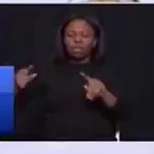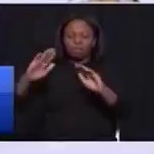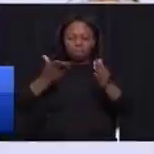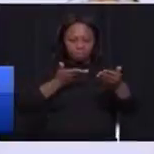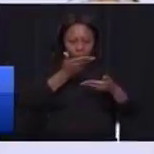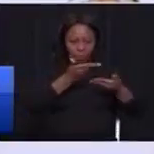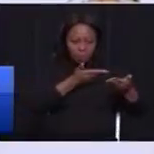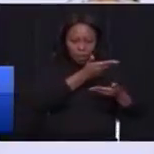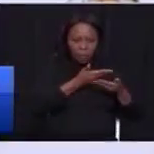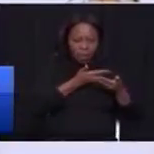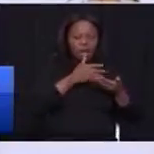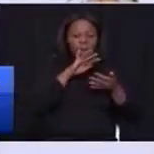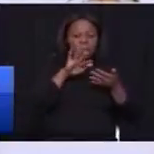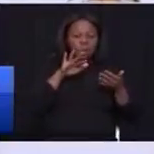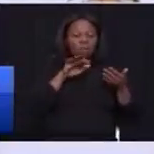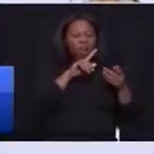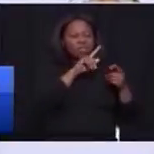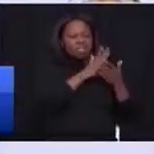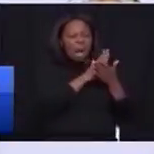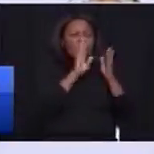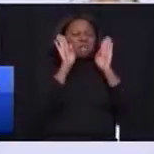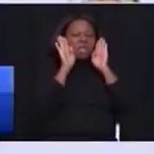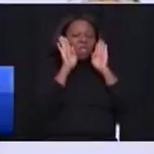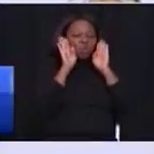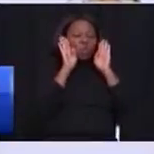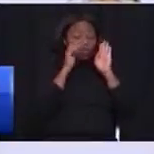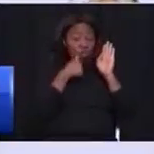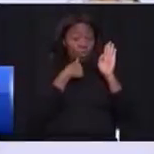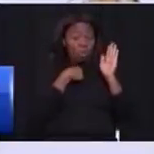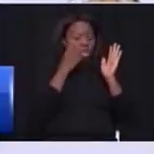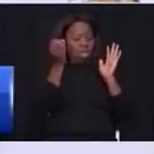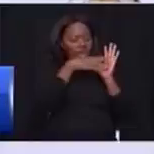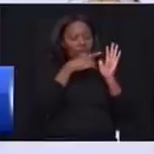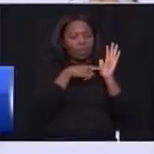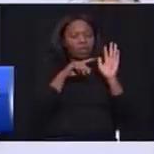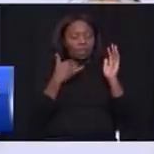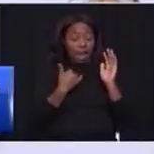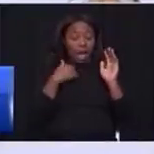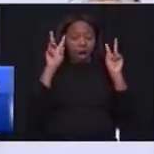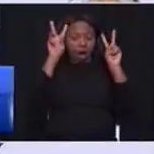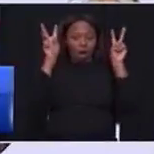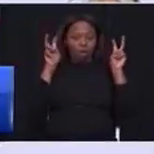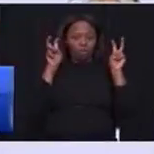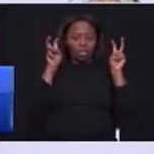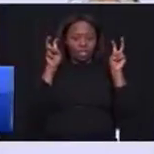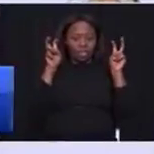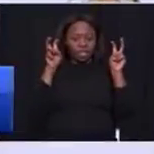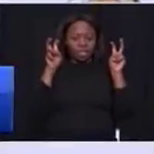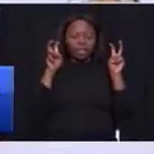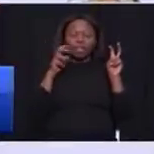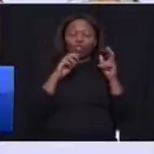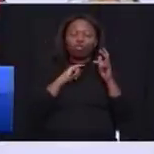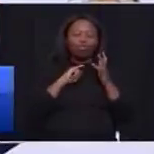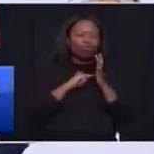made the following comment on Facebook to me, and I quote, Just try to allocate